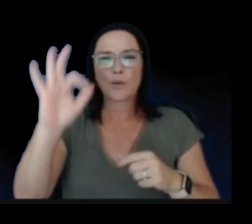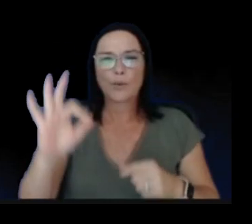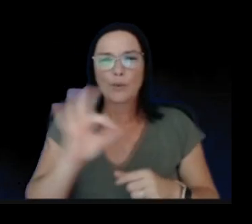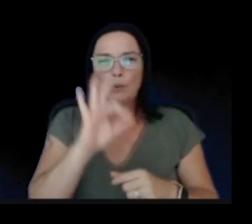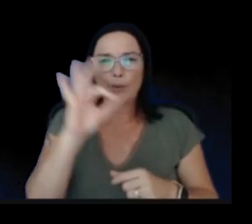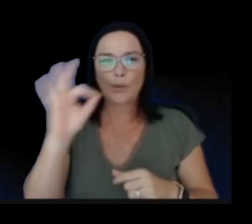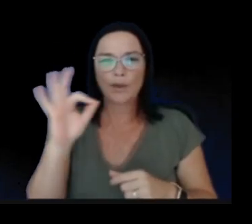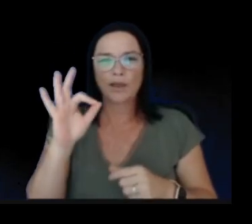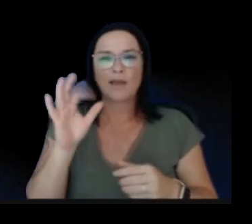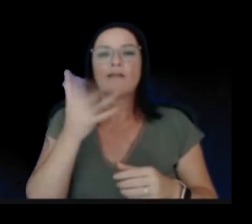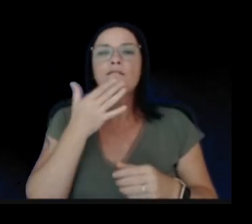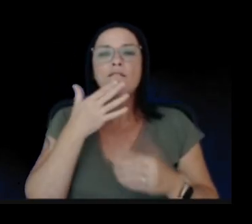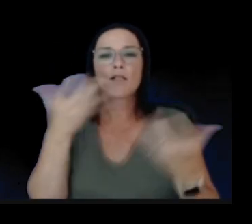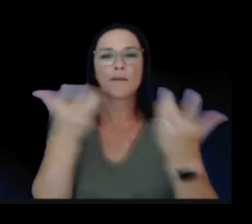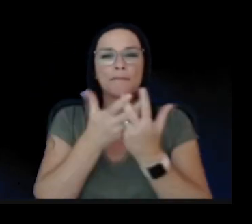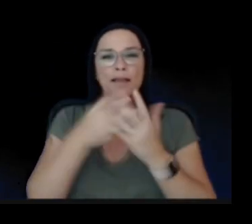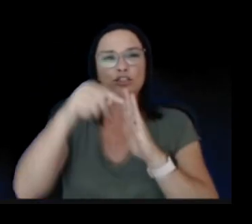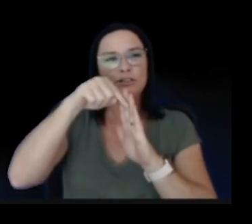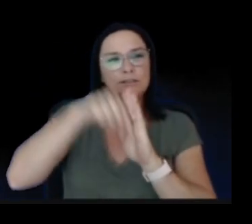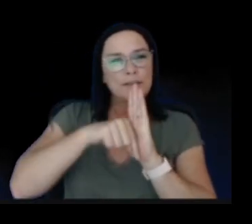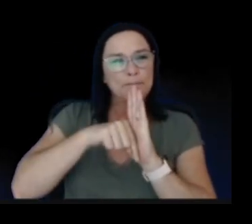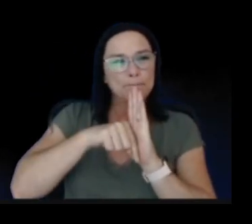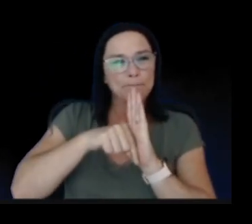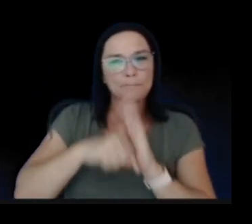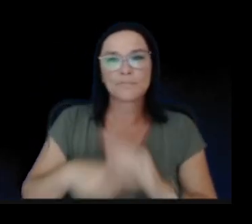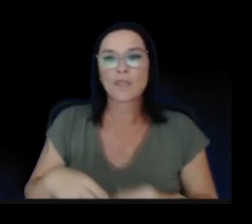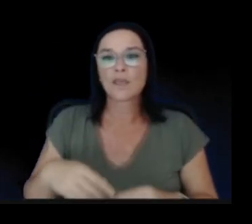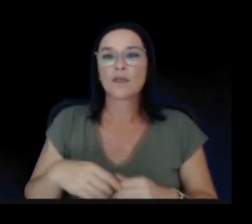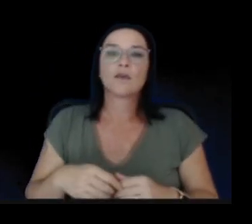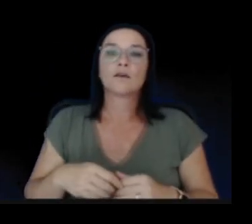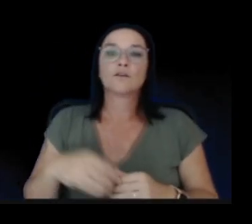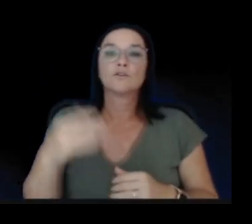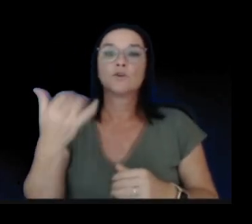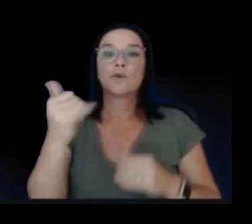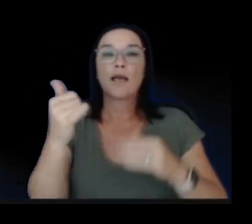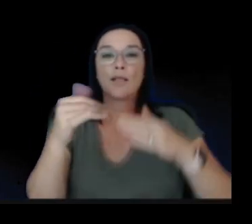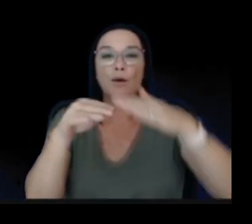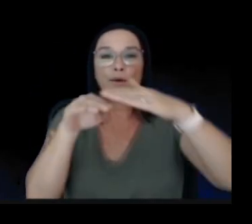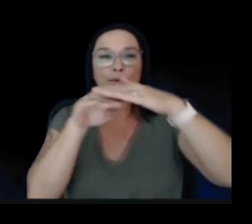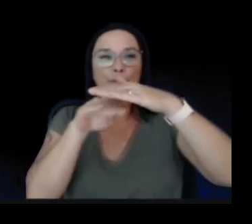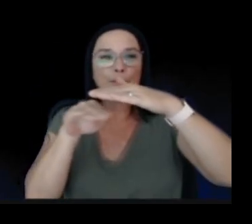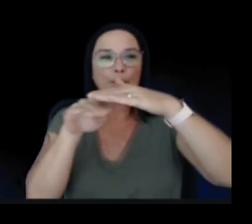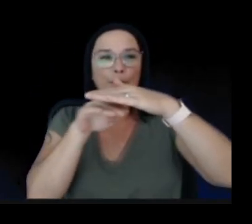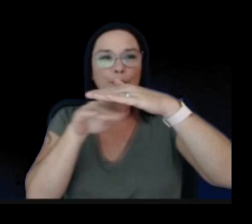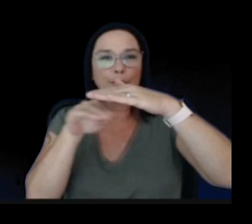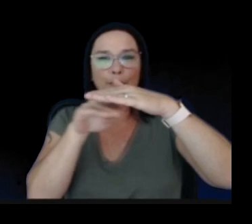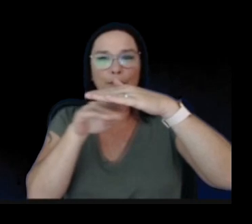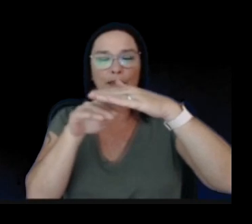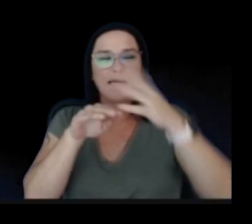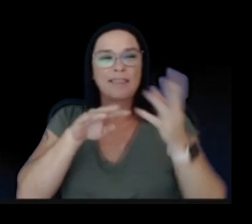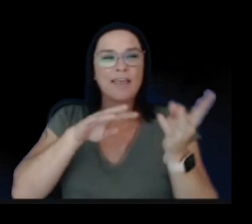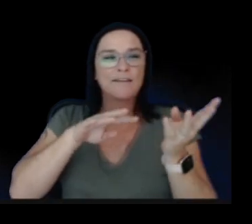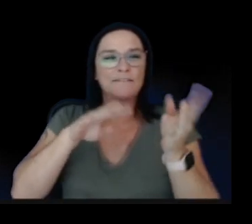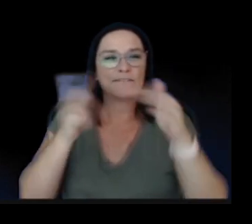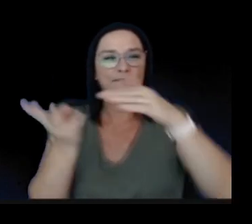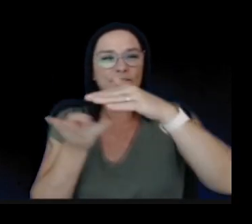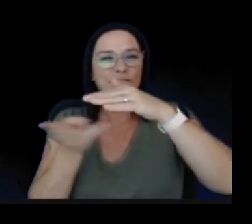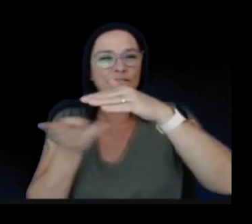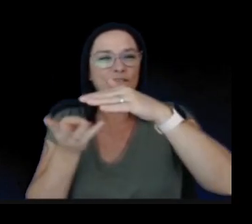depth. So the yellow ones are the ones that are slightly deeper under the caldera, part of the feeder system up into the volcano.